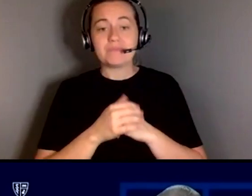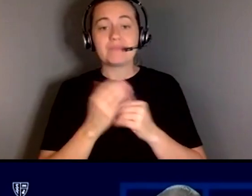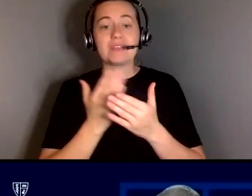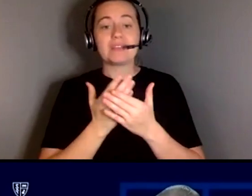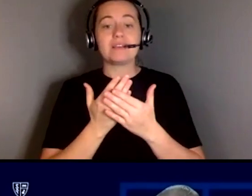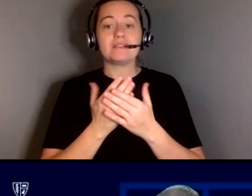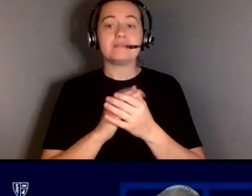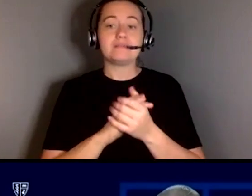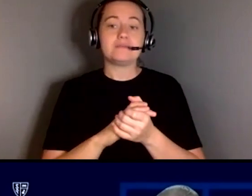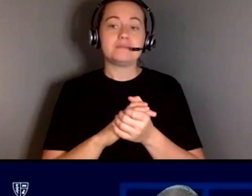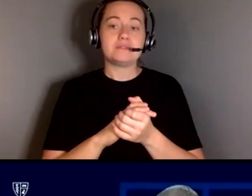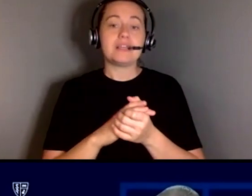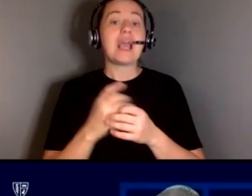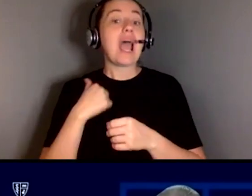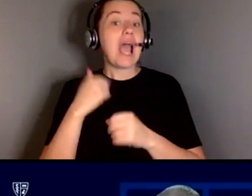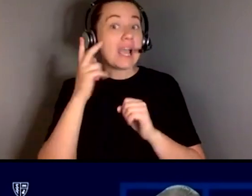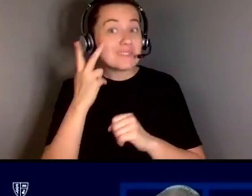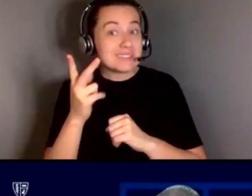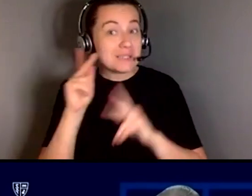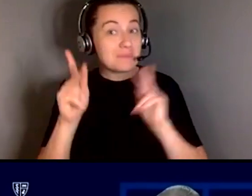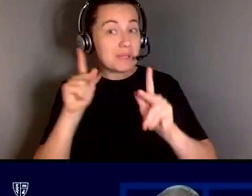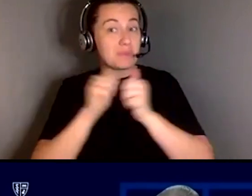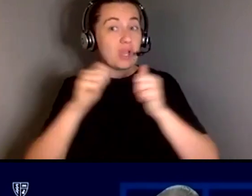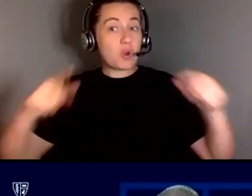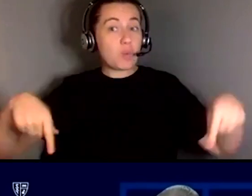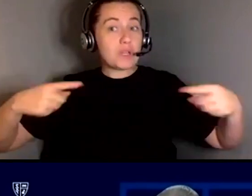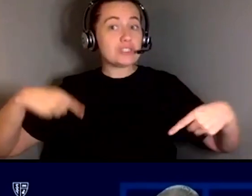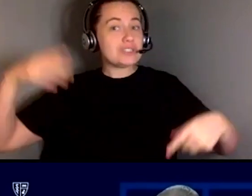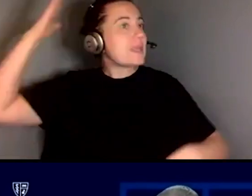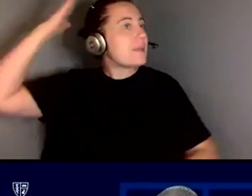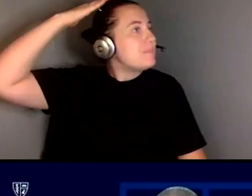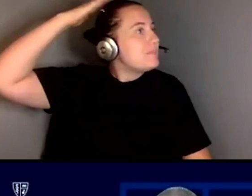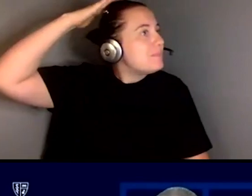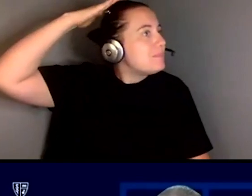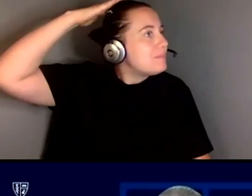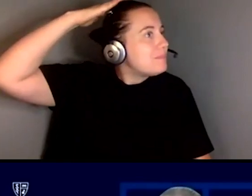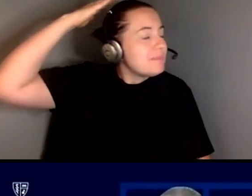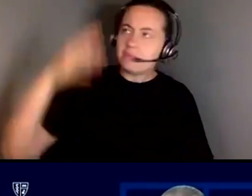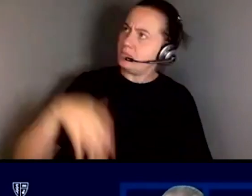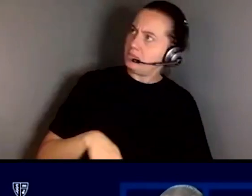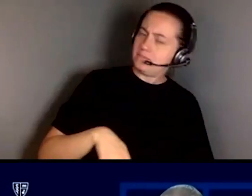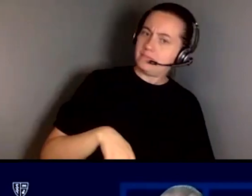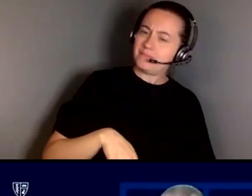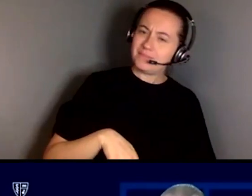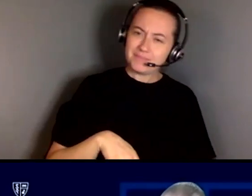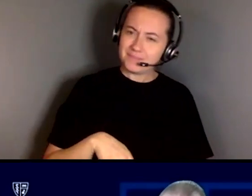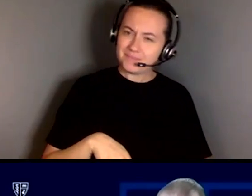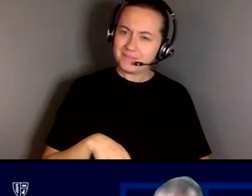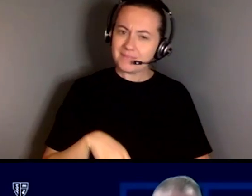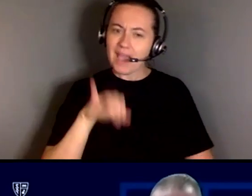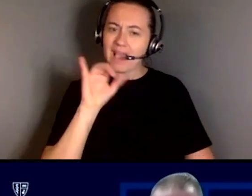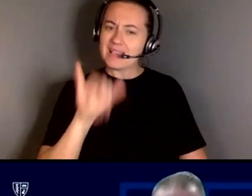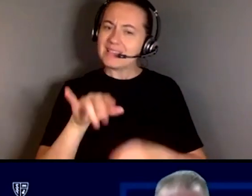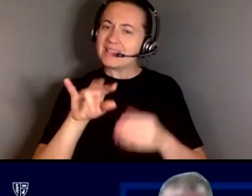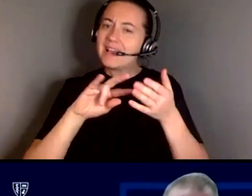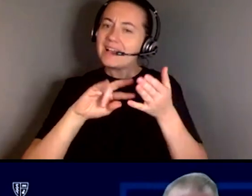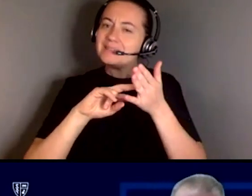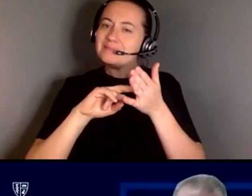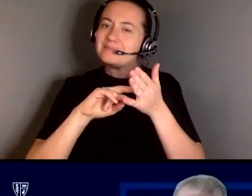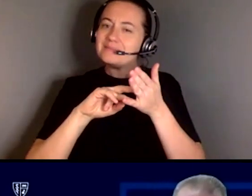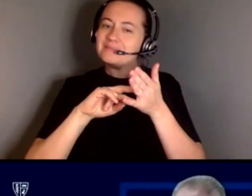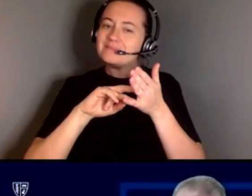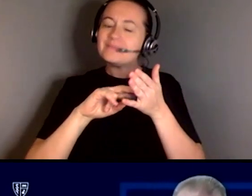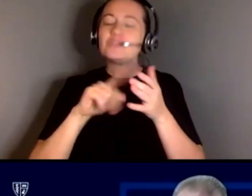i mean i've seen people in wheelchairs be patted on the head you know the intent is affection